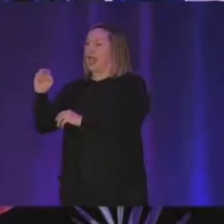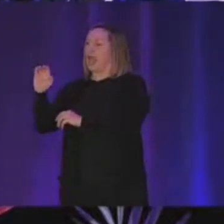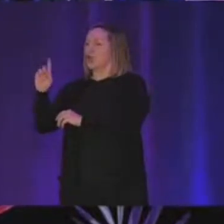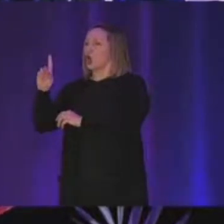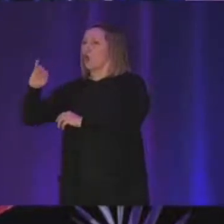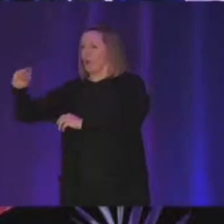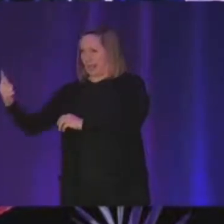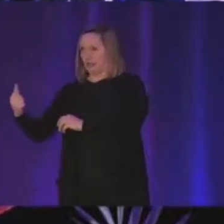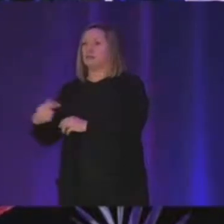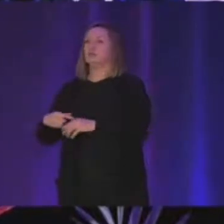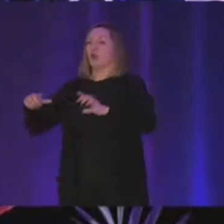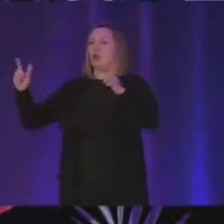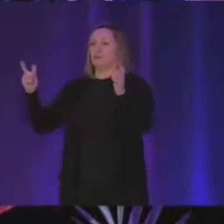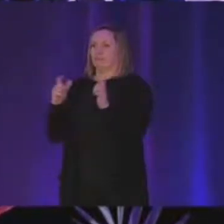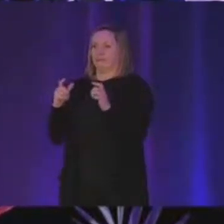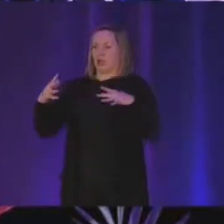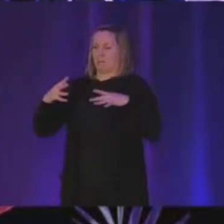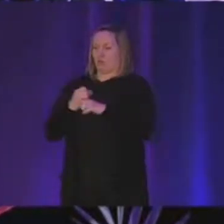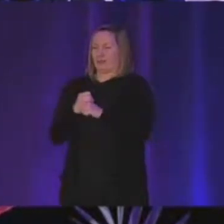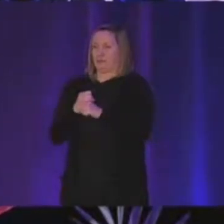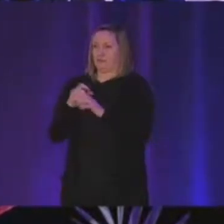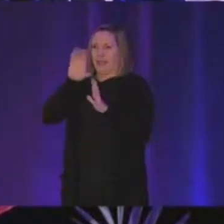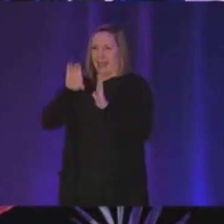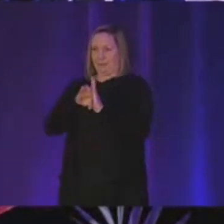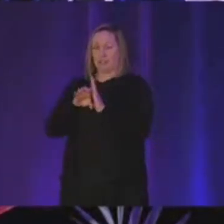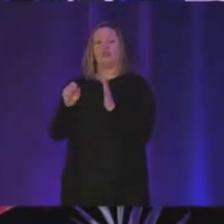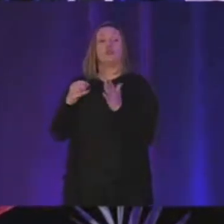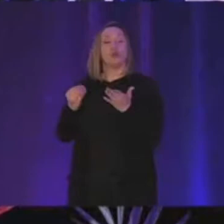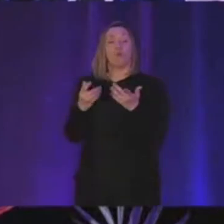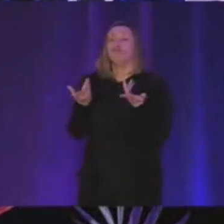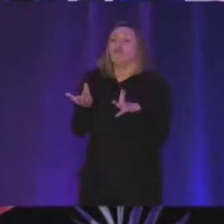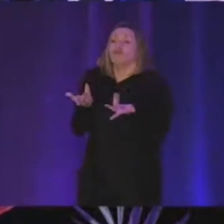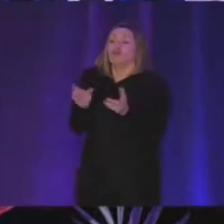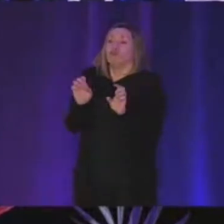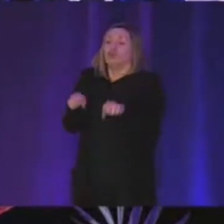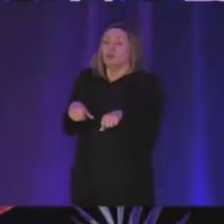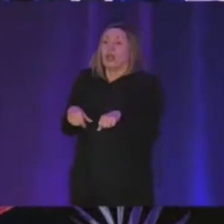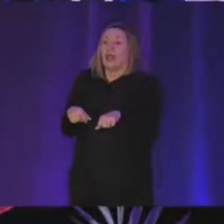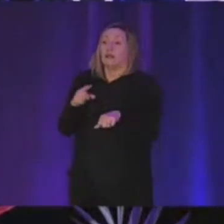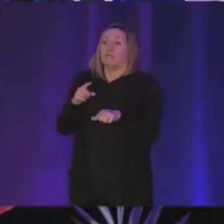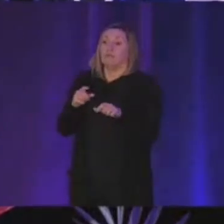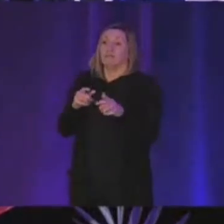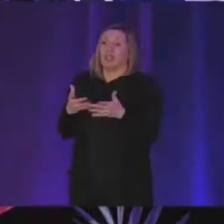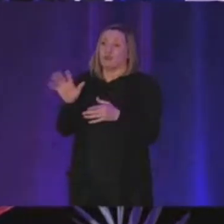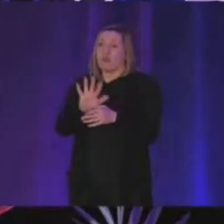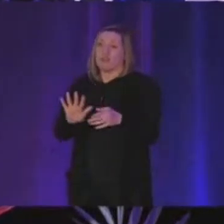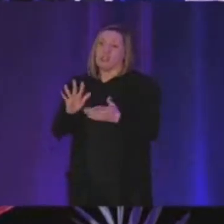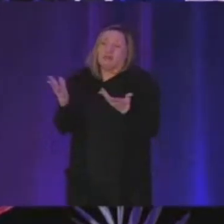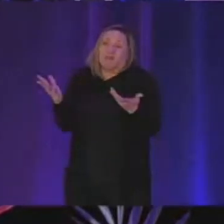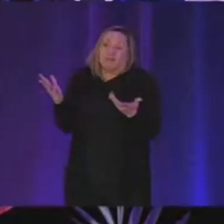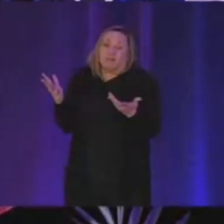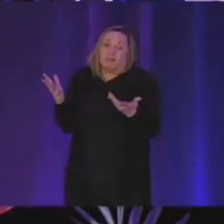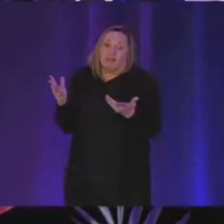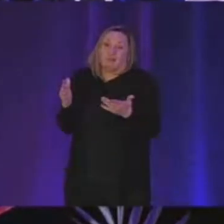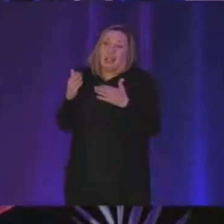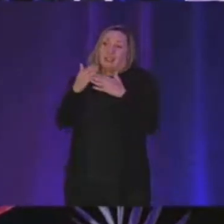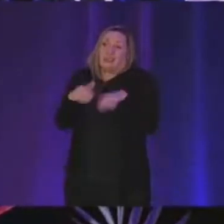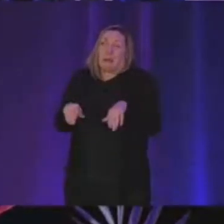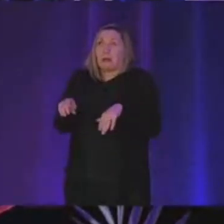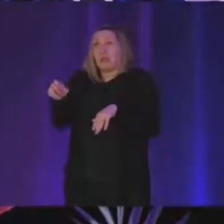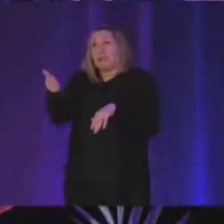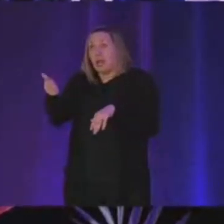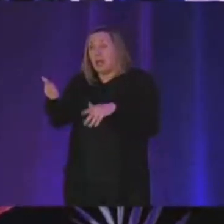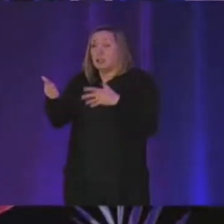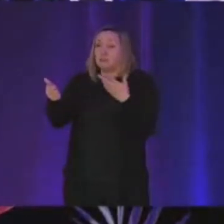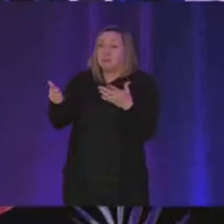and with this uh we are basically able to get roughly like uh divided by 10